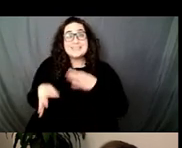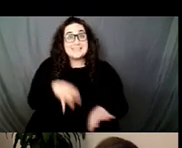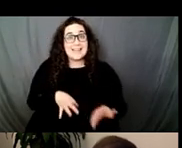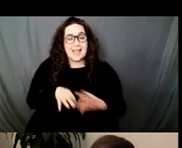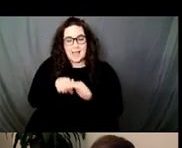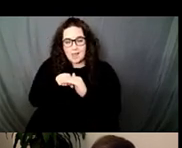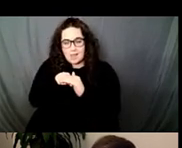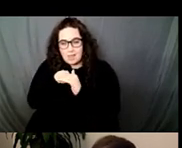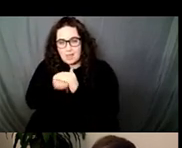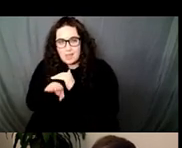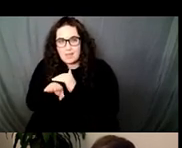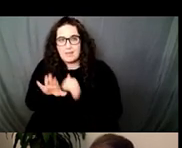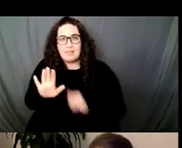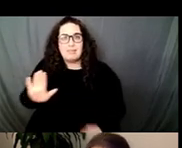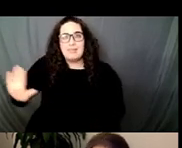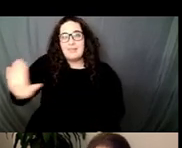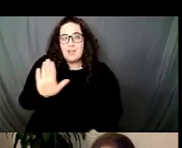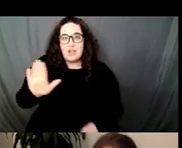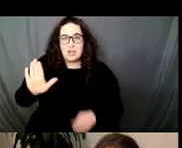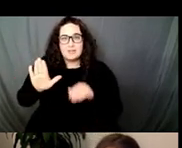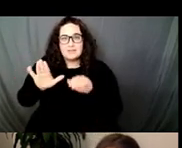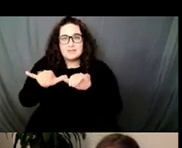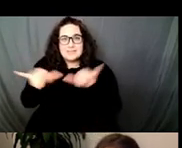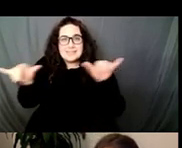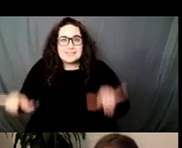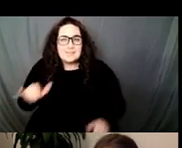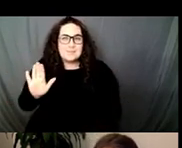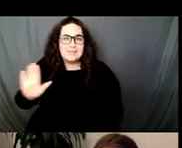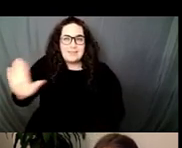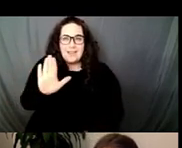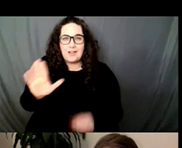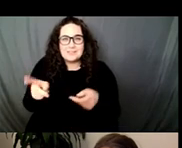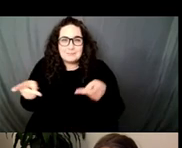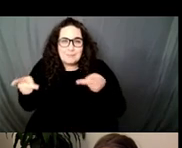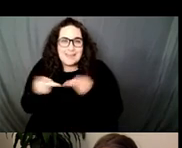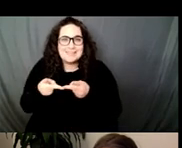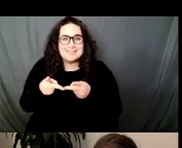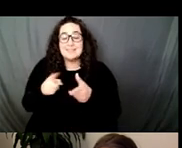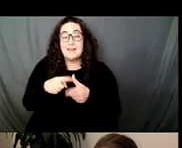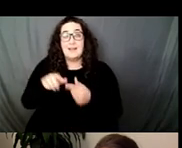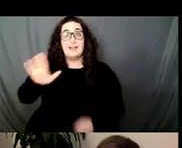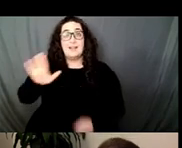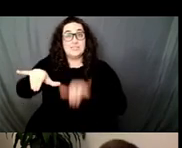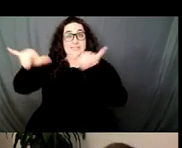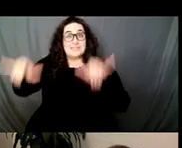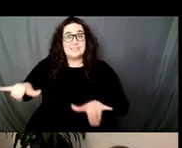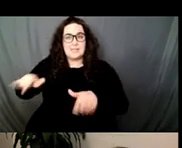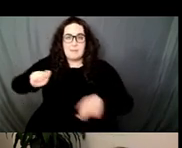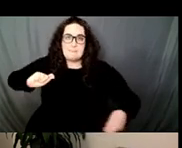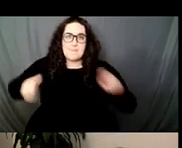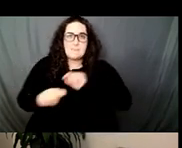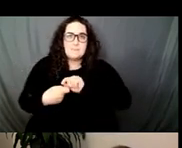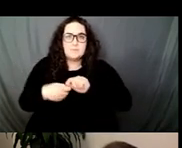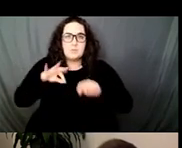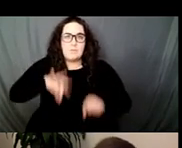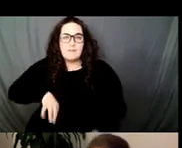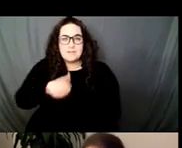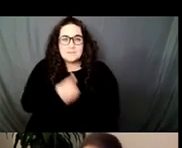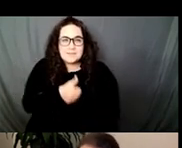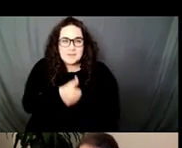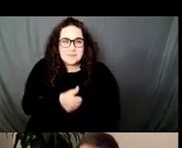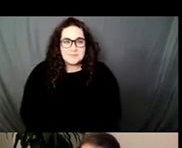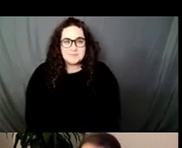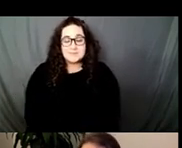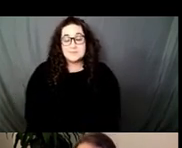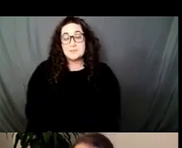apparatuses against themselves. I think one of the reasons that FGT has become something of a saint for so many queers of color